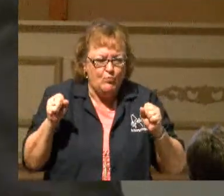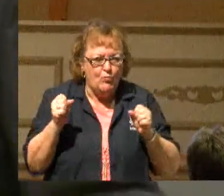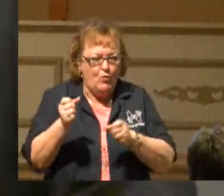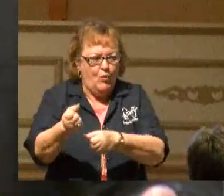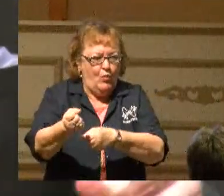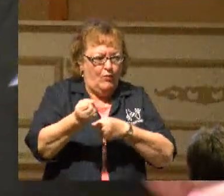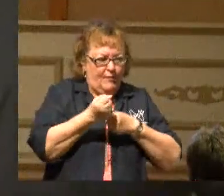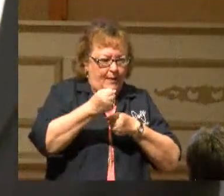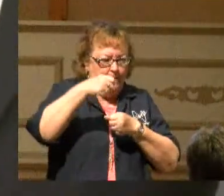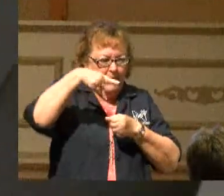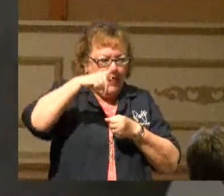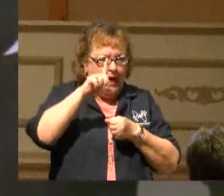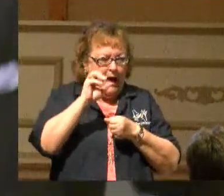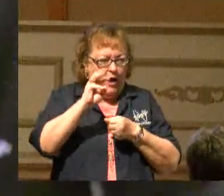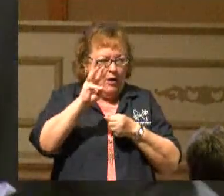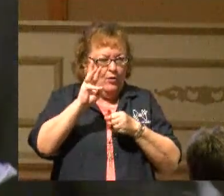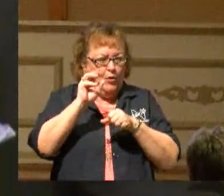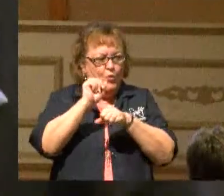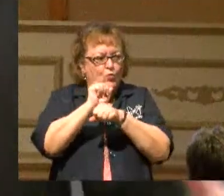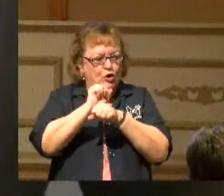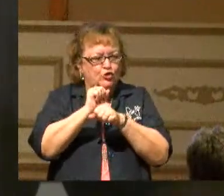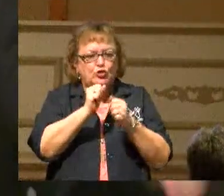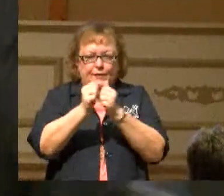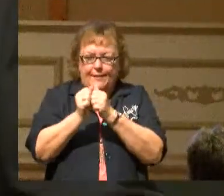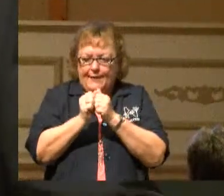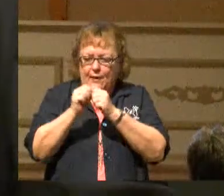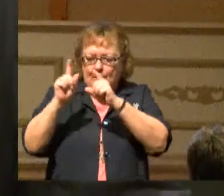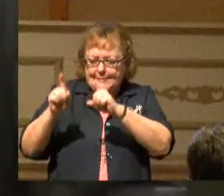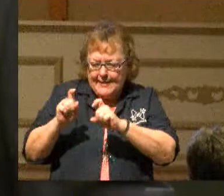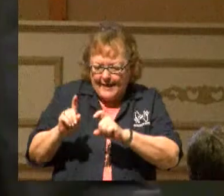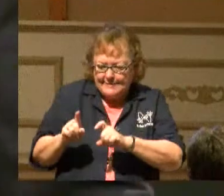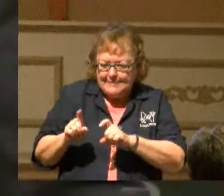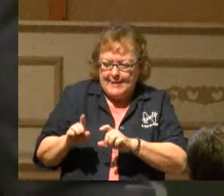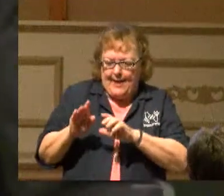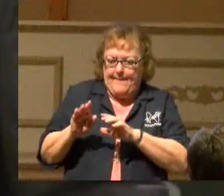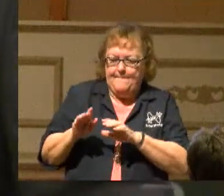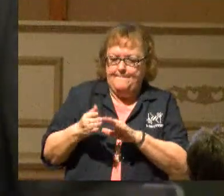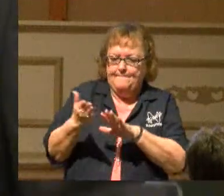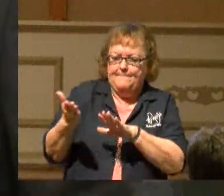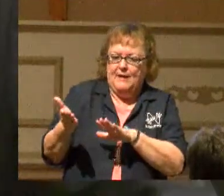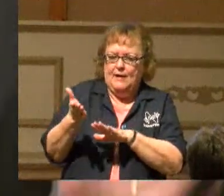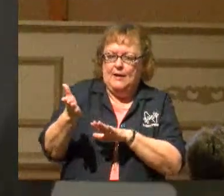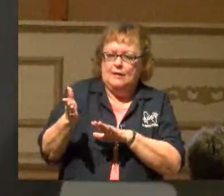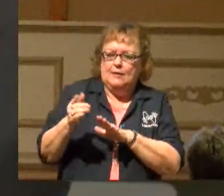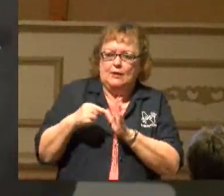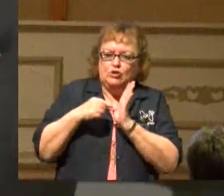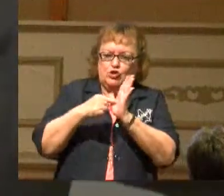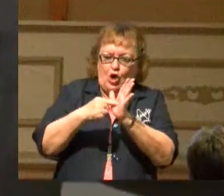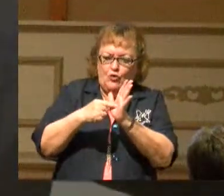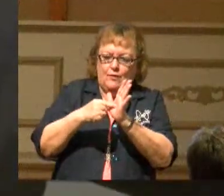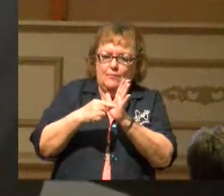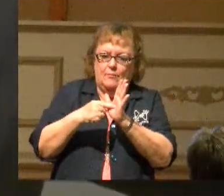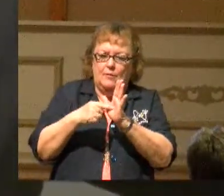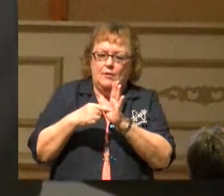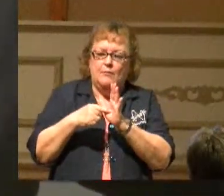And so, they would test them and show them before they would ever buy them. Because you